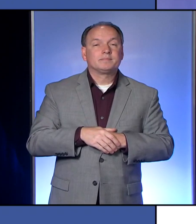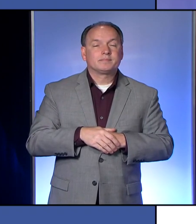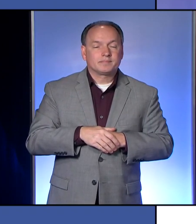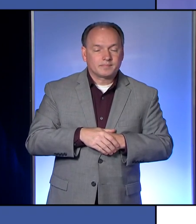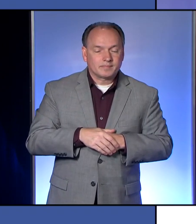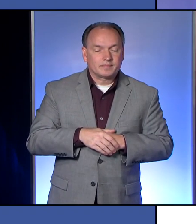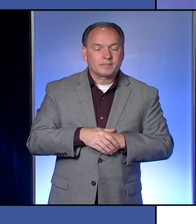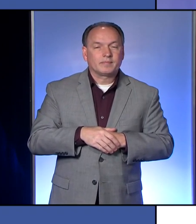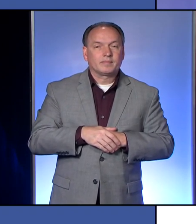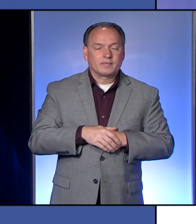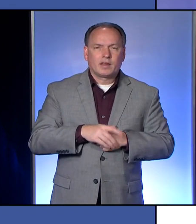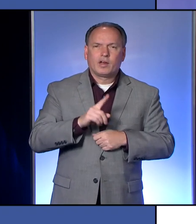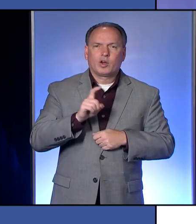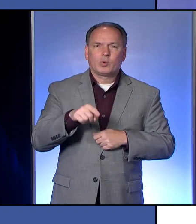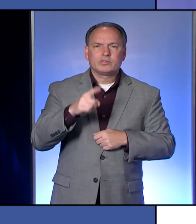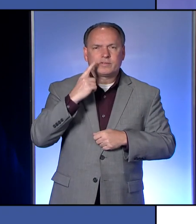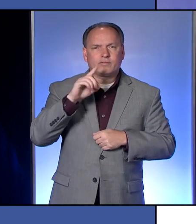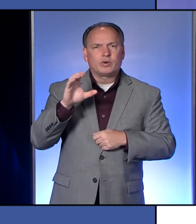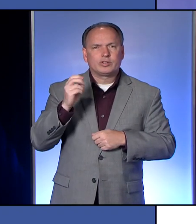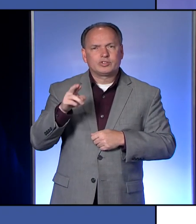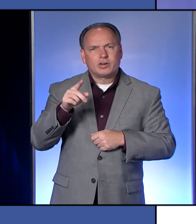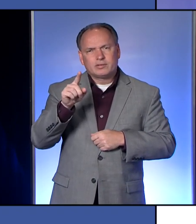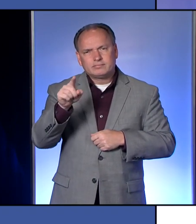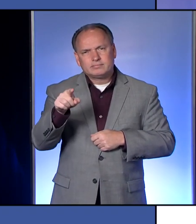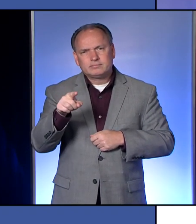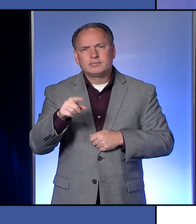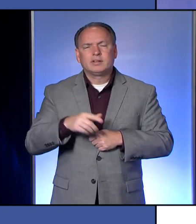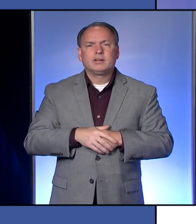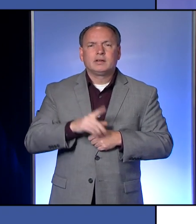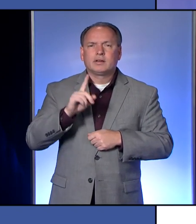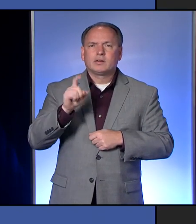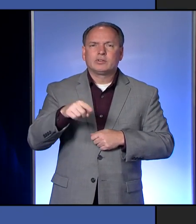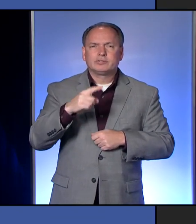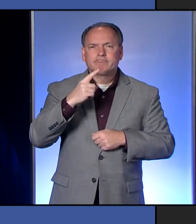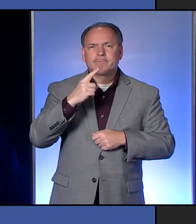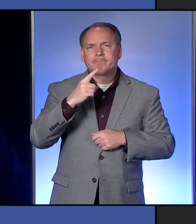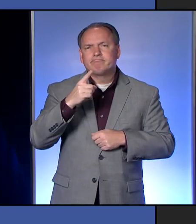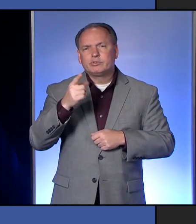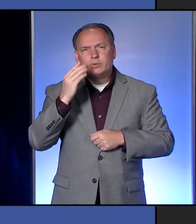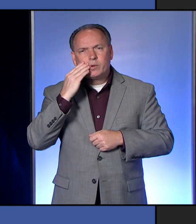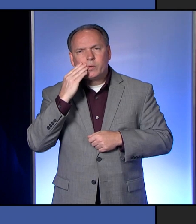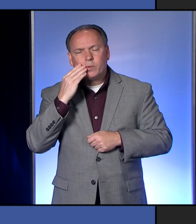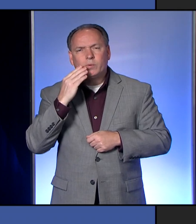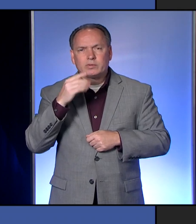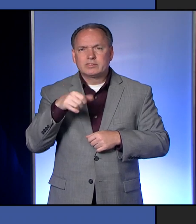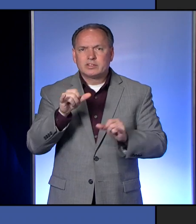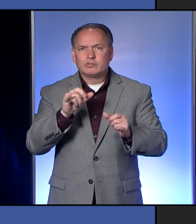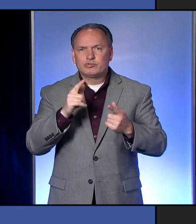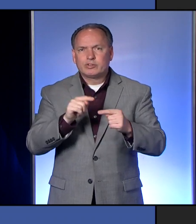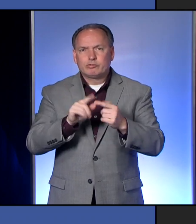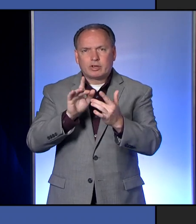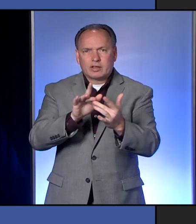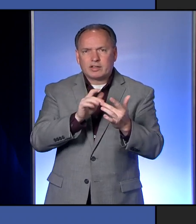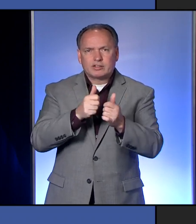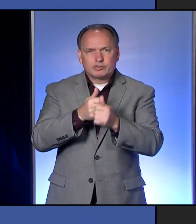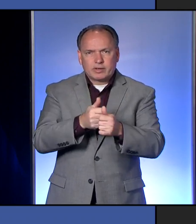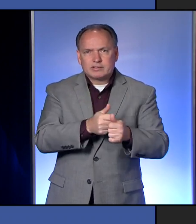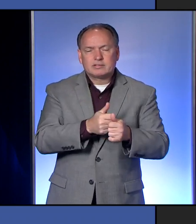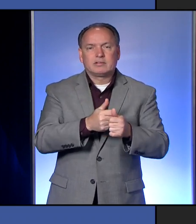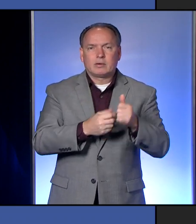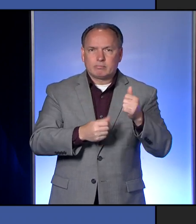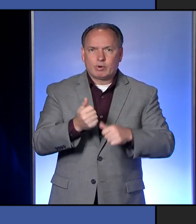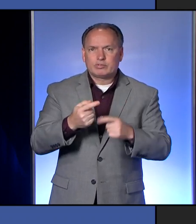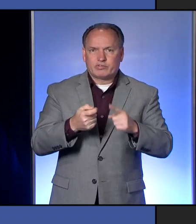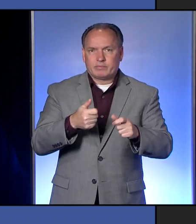Yes, Kathy. Actually, this question is for Char. Hey, Char, I know that you're still trying to contact trace most of these cases from today